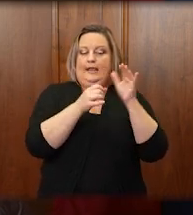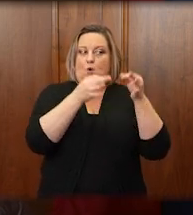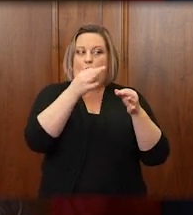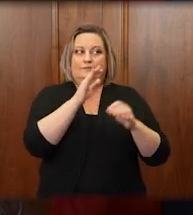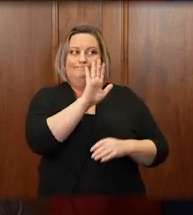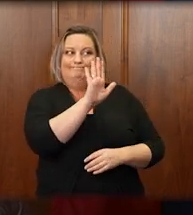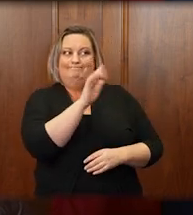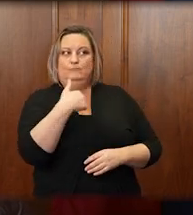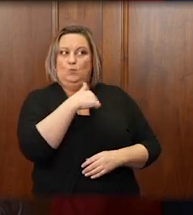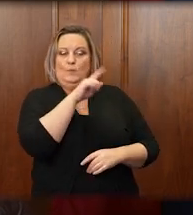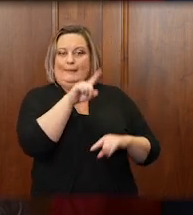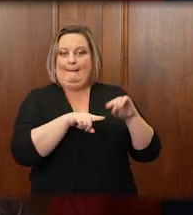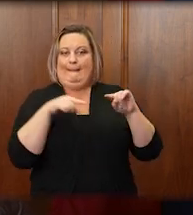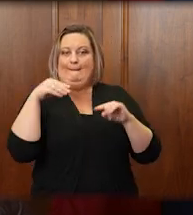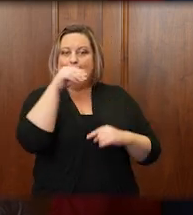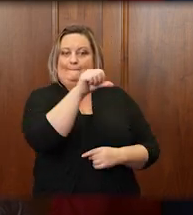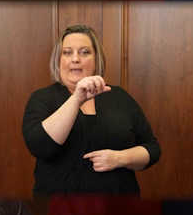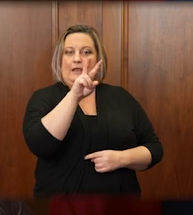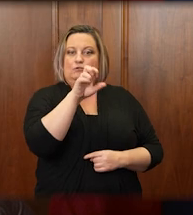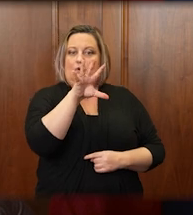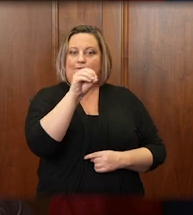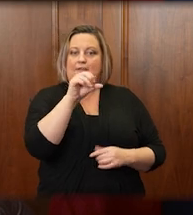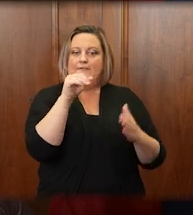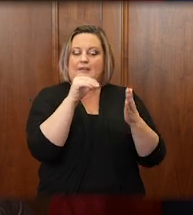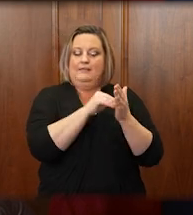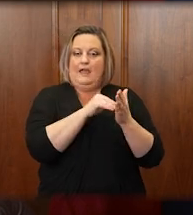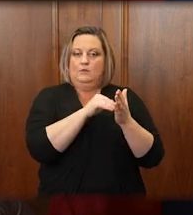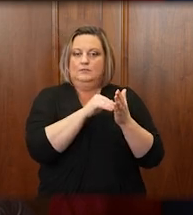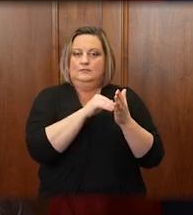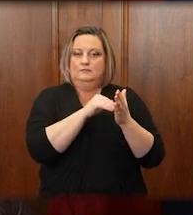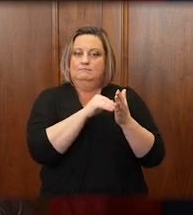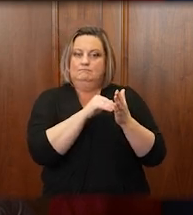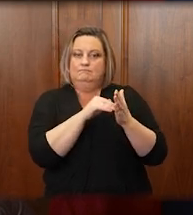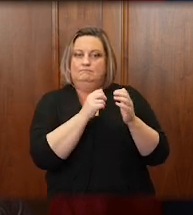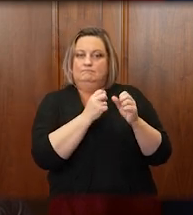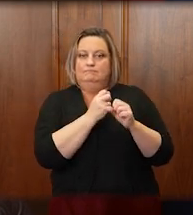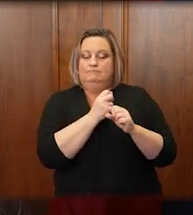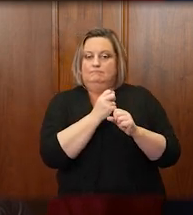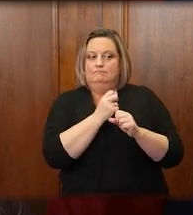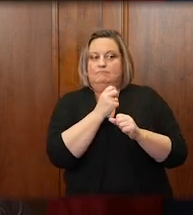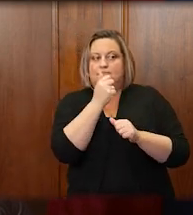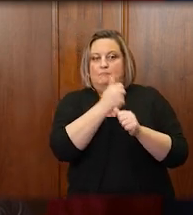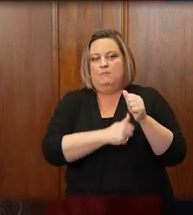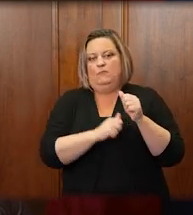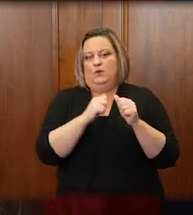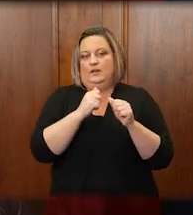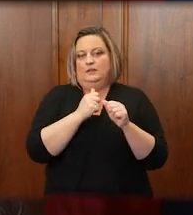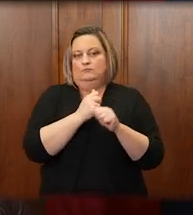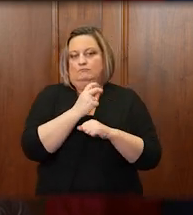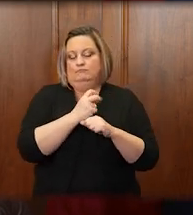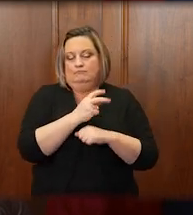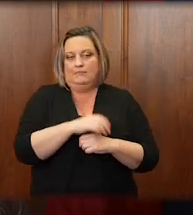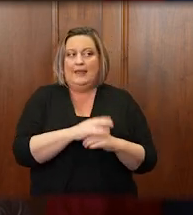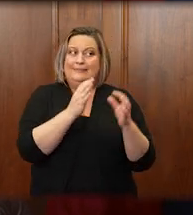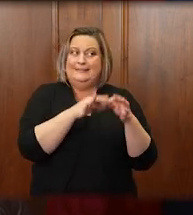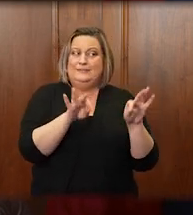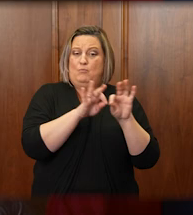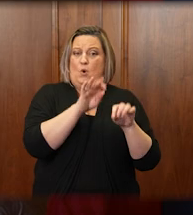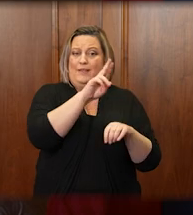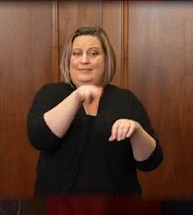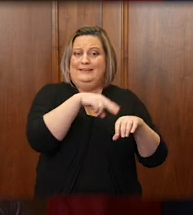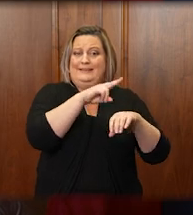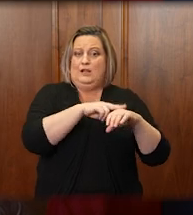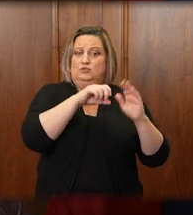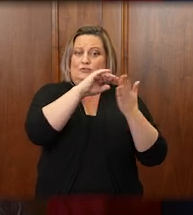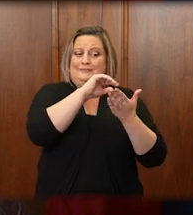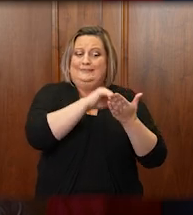dues, which are about $200,000 per biennium. And that's fairly important because the National Center is a great